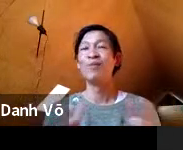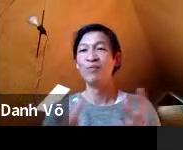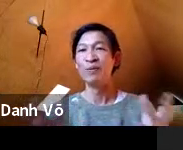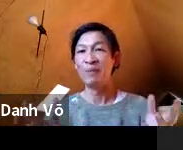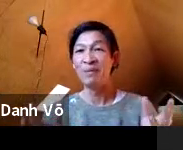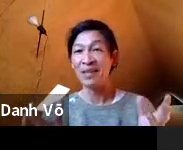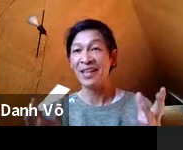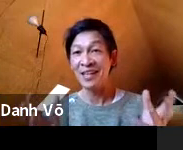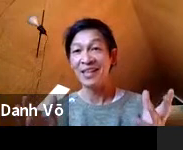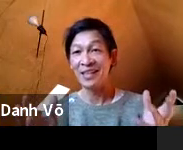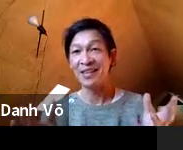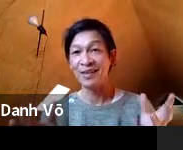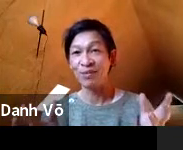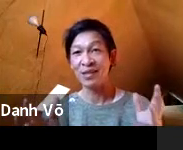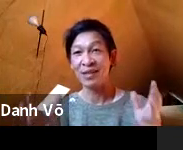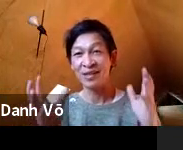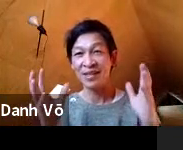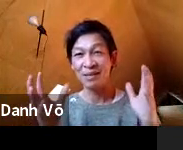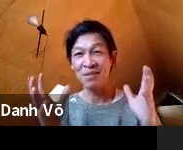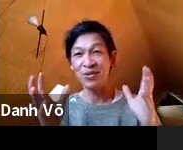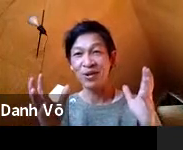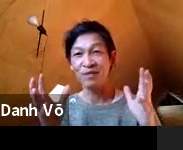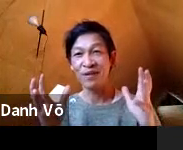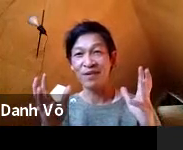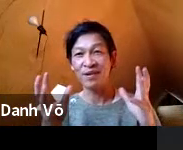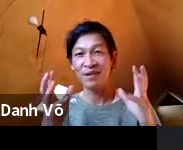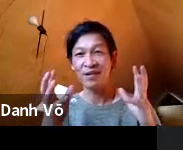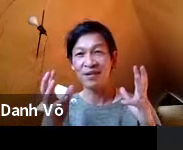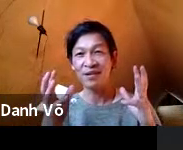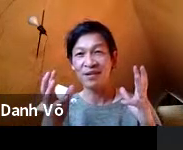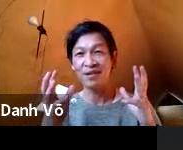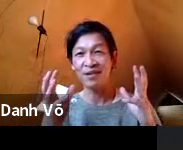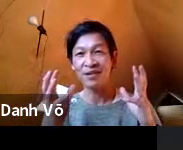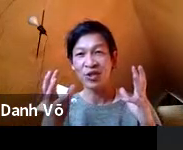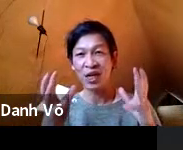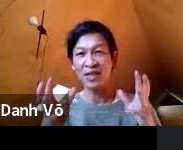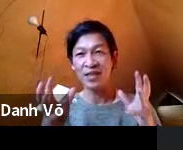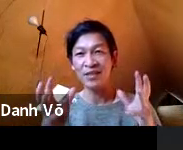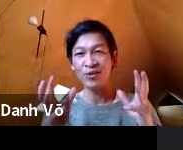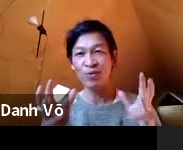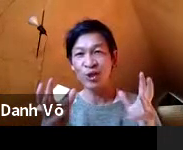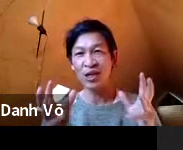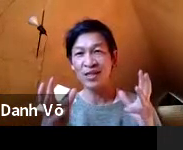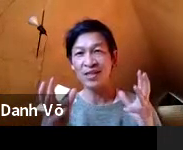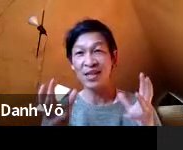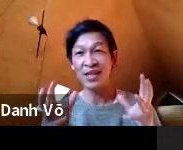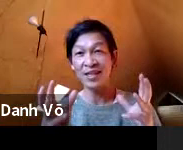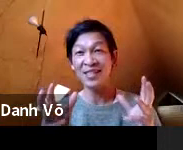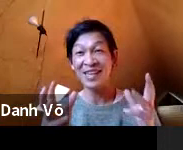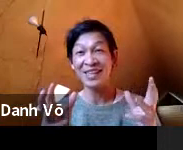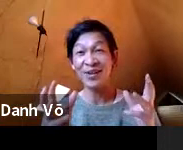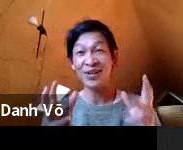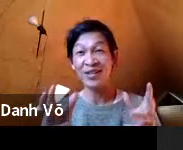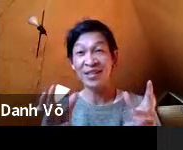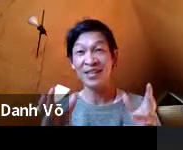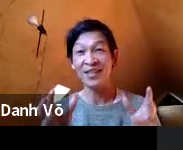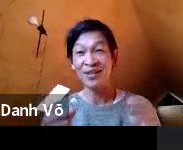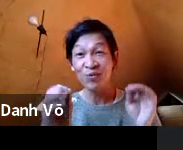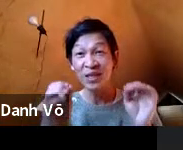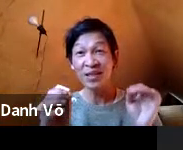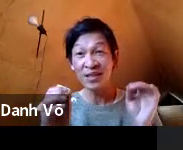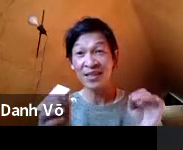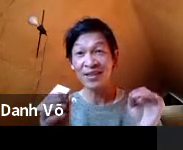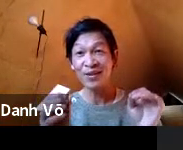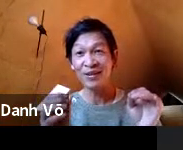I only remember that in the letter, there was like this image of a Chinese, old Chinese lady standing underneath